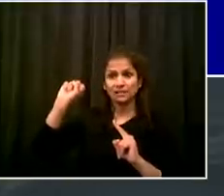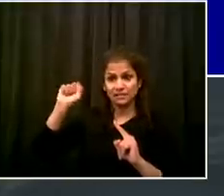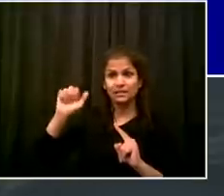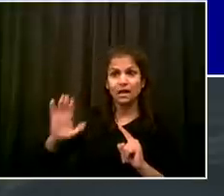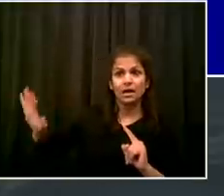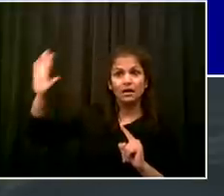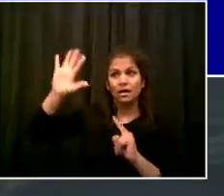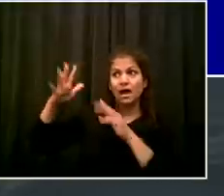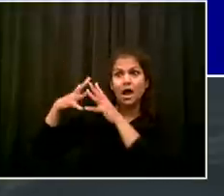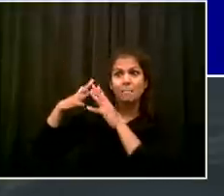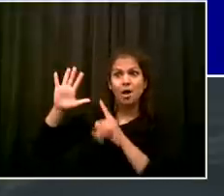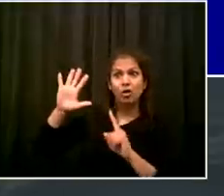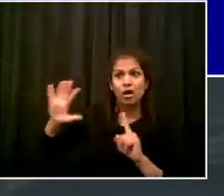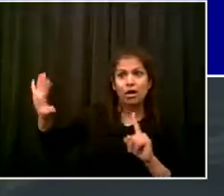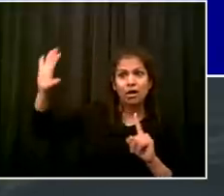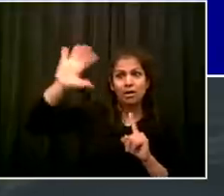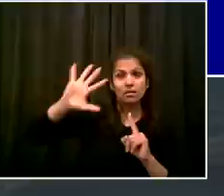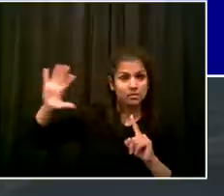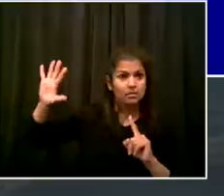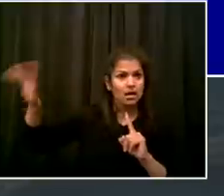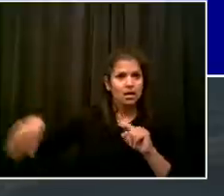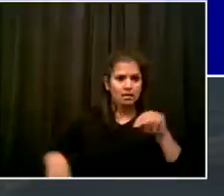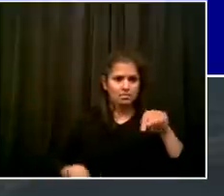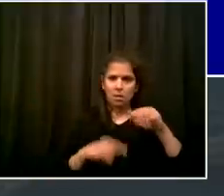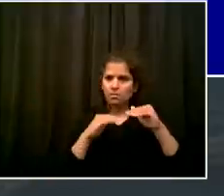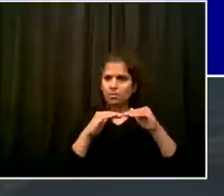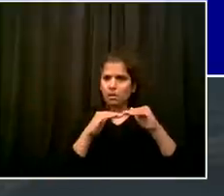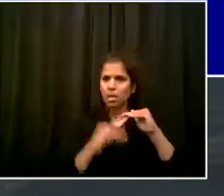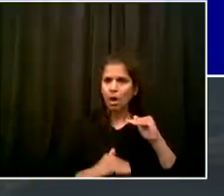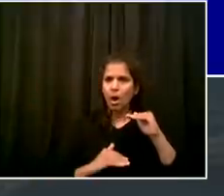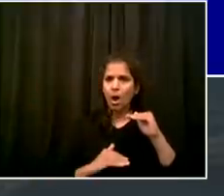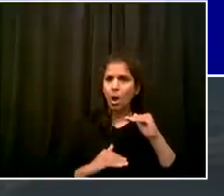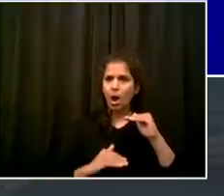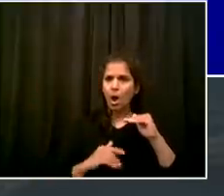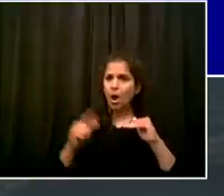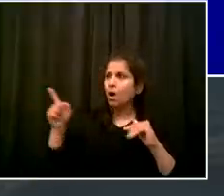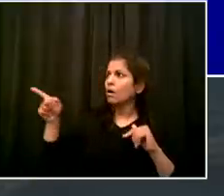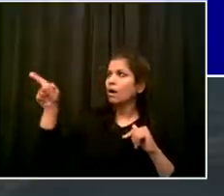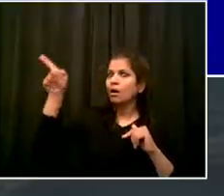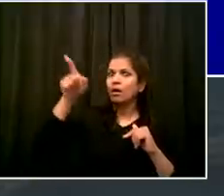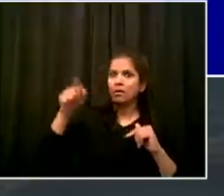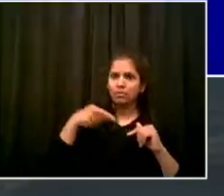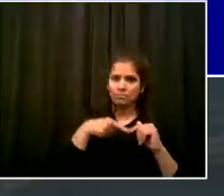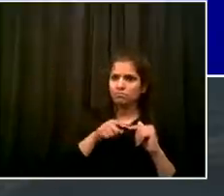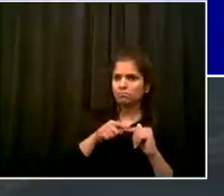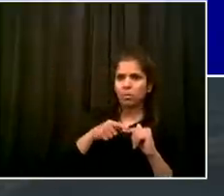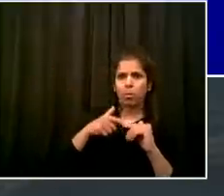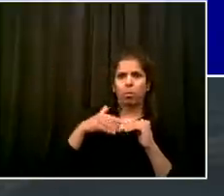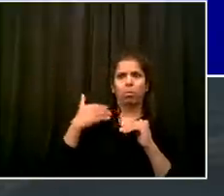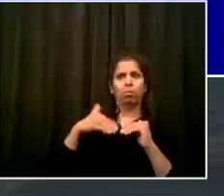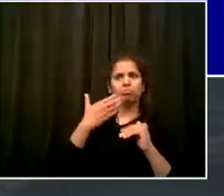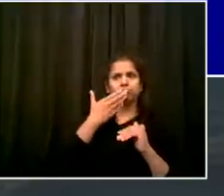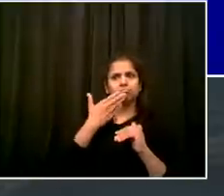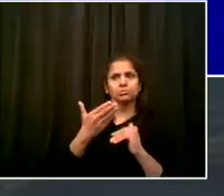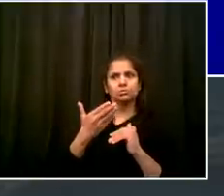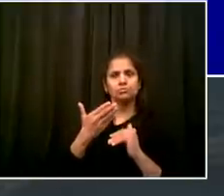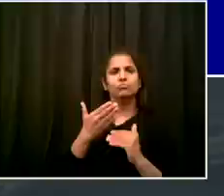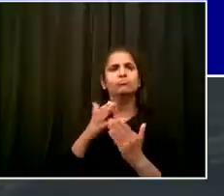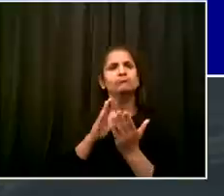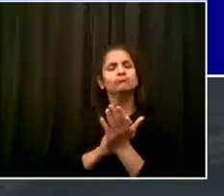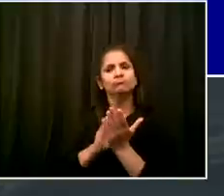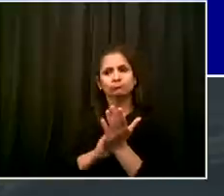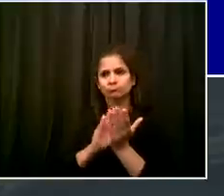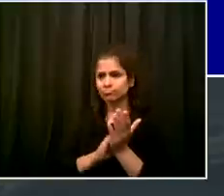This is very powerful. It means that when you think about where we are now, not where we were a week, two,